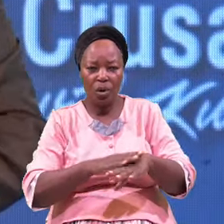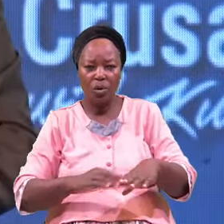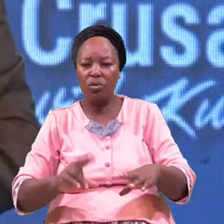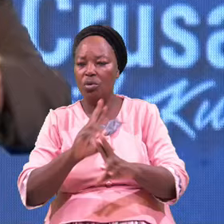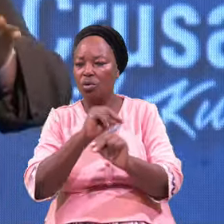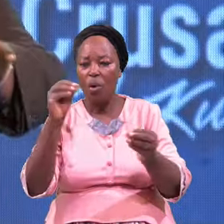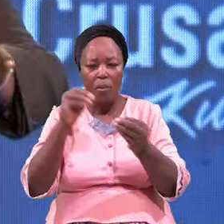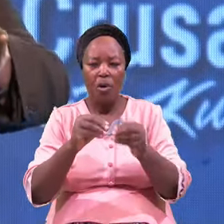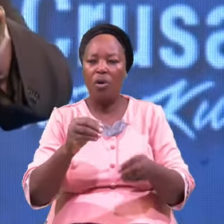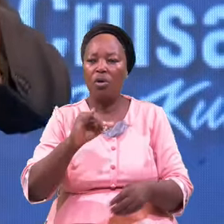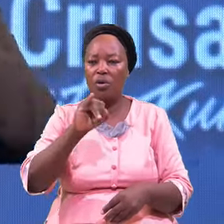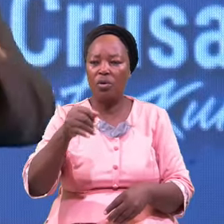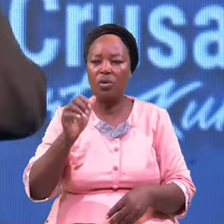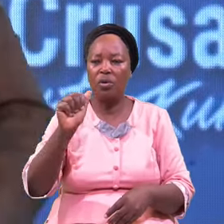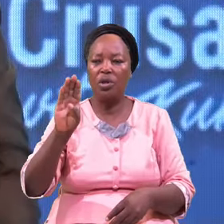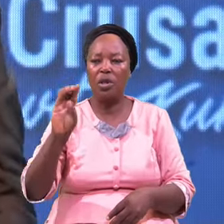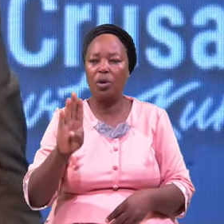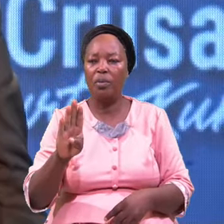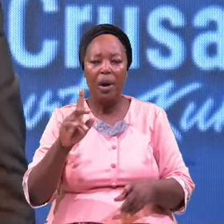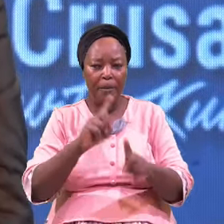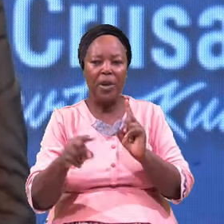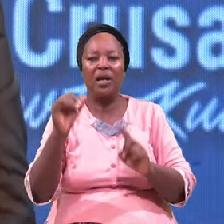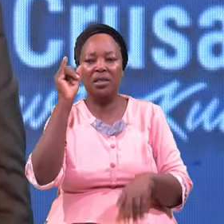More Jacob But Israel